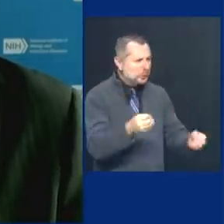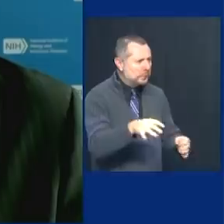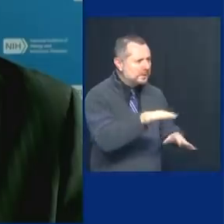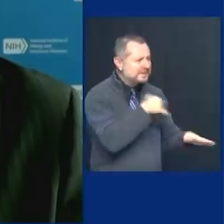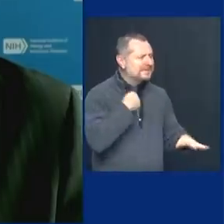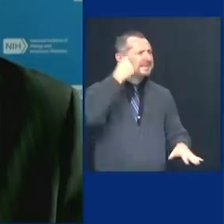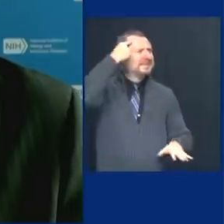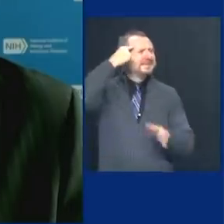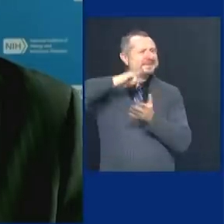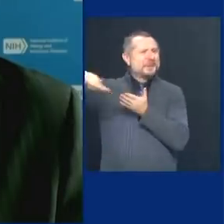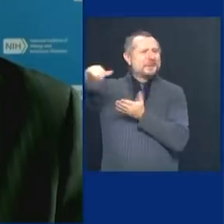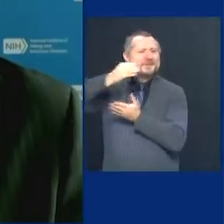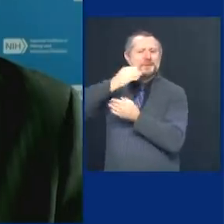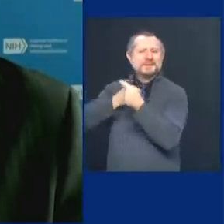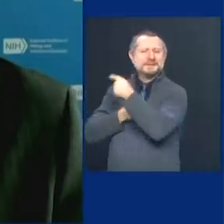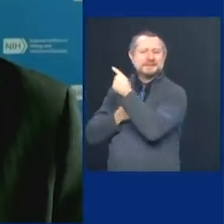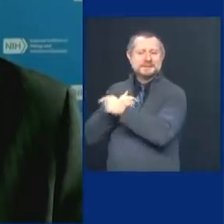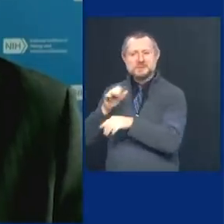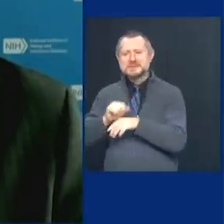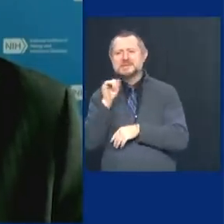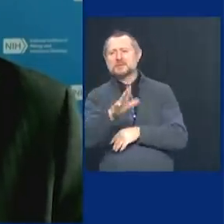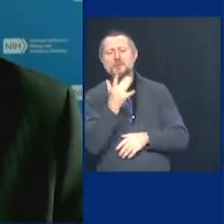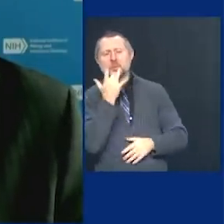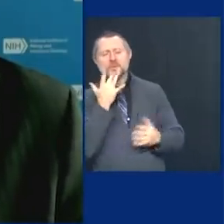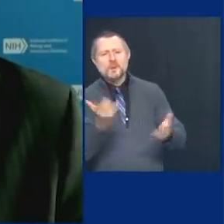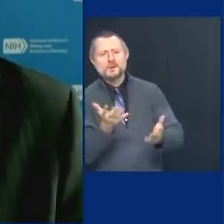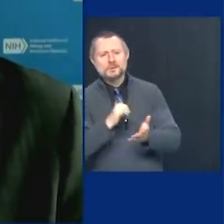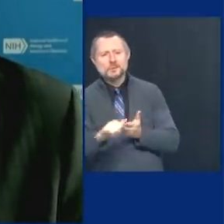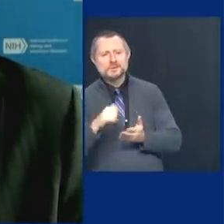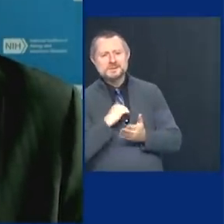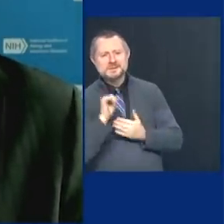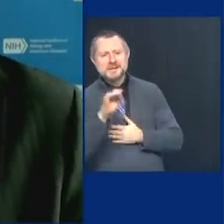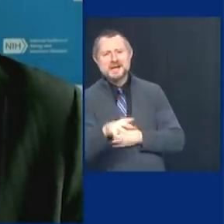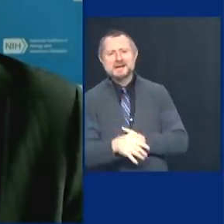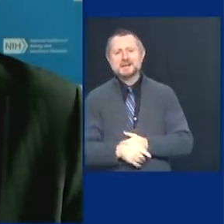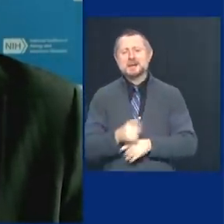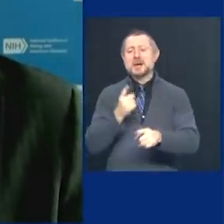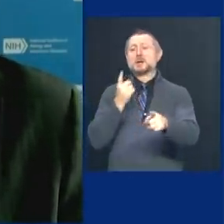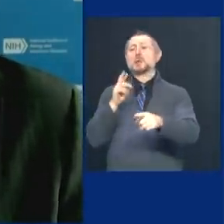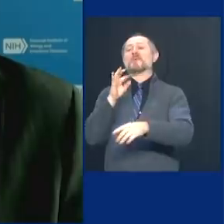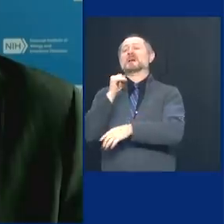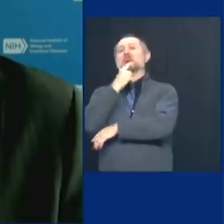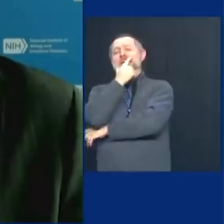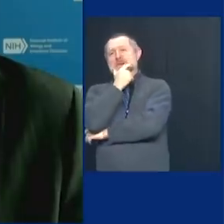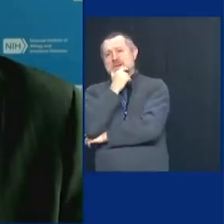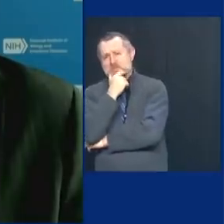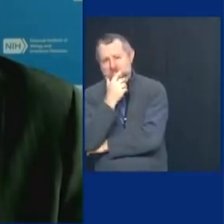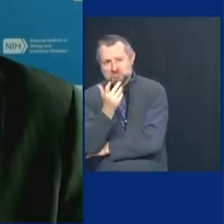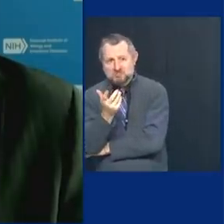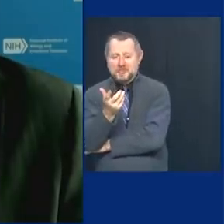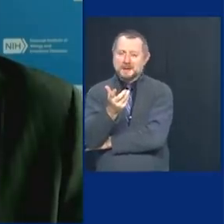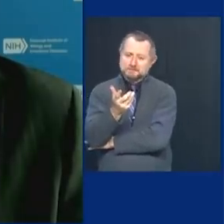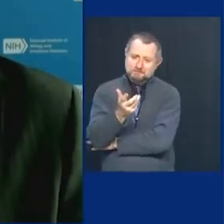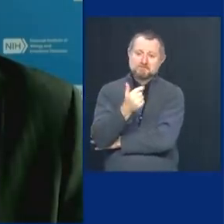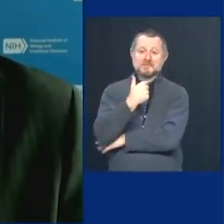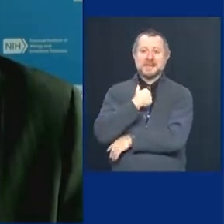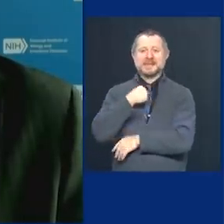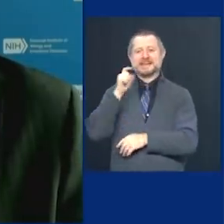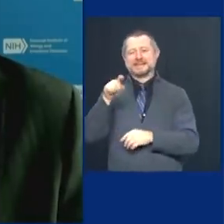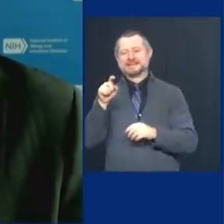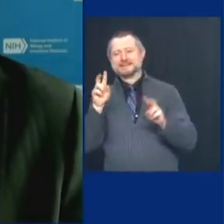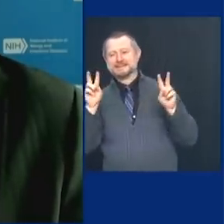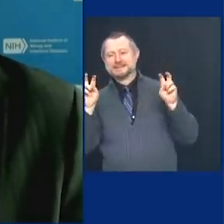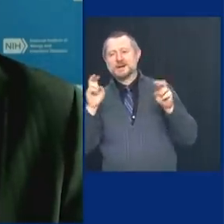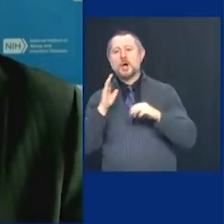you could get if you were back here in New York and Brooklyn? You know, governor, whenever I need some comfort food and I